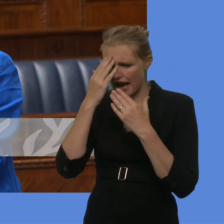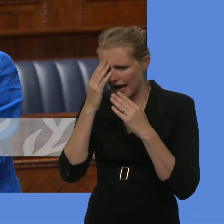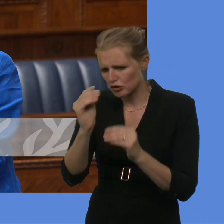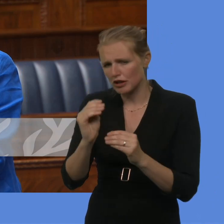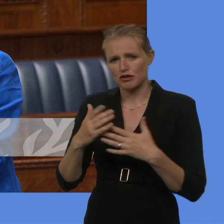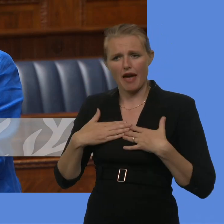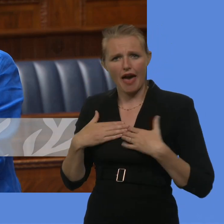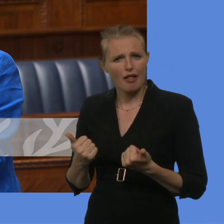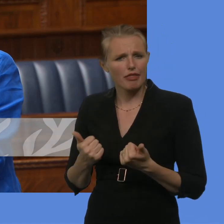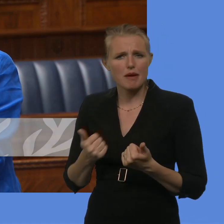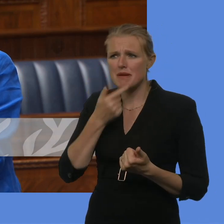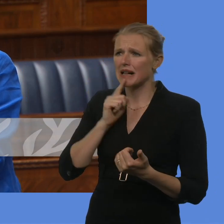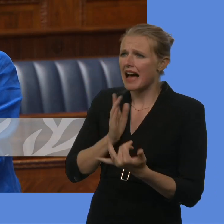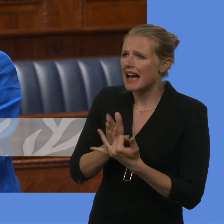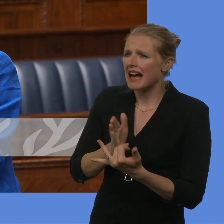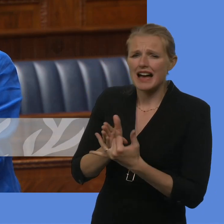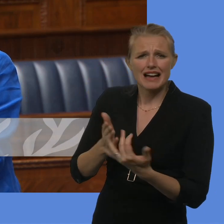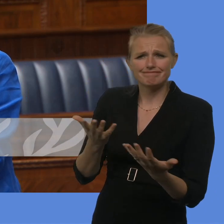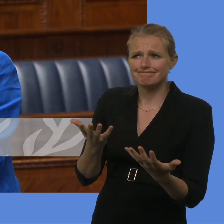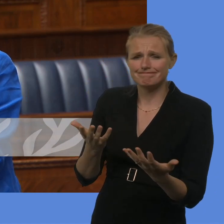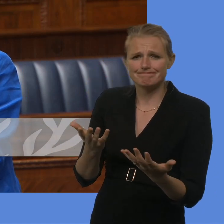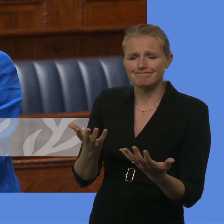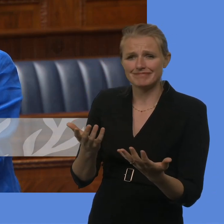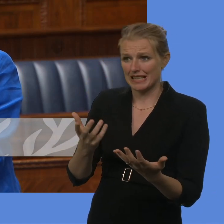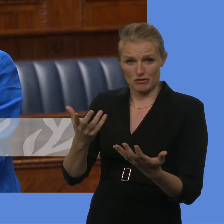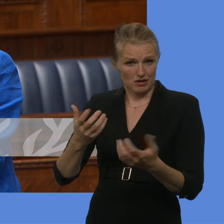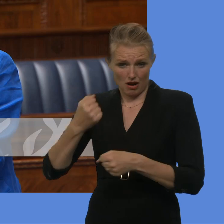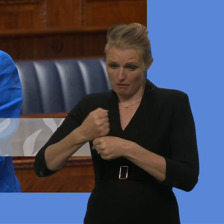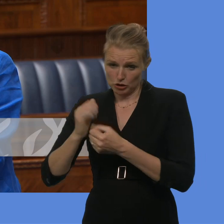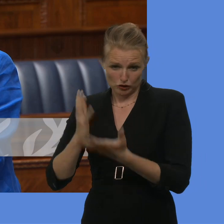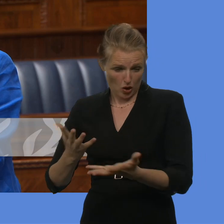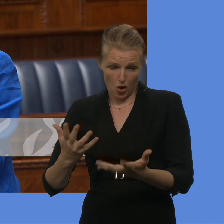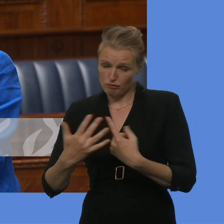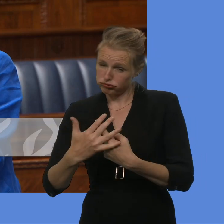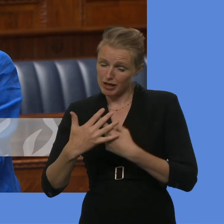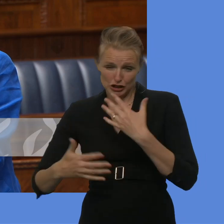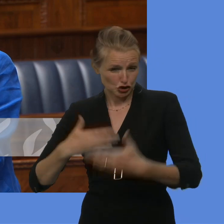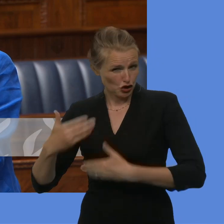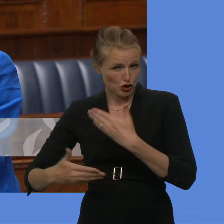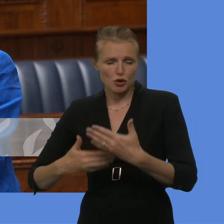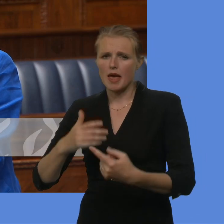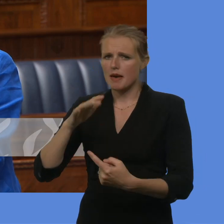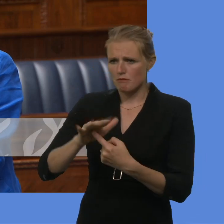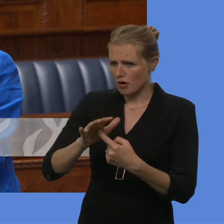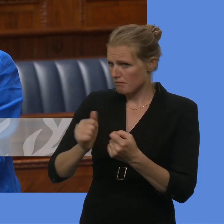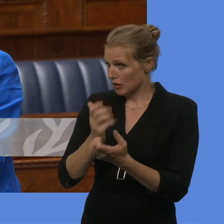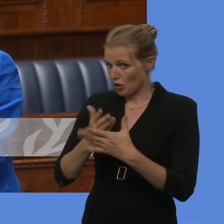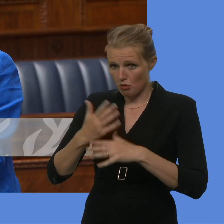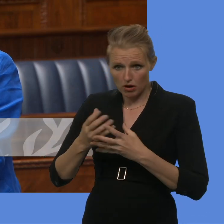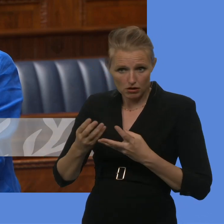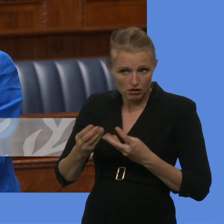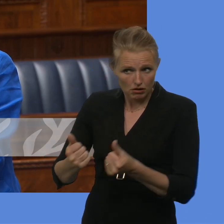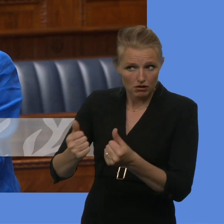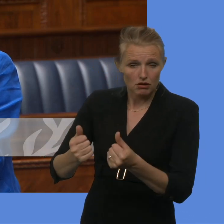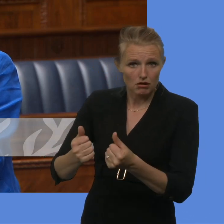our public services. And we know that those public services are under pressure. So, of course, the avoidance of duplication is important, but as is finding the right